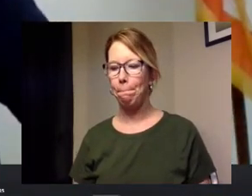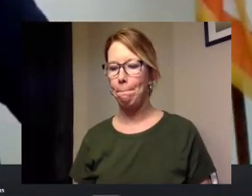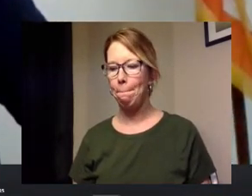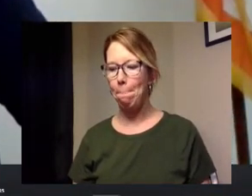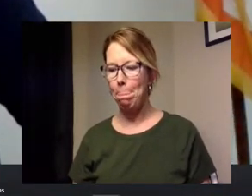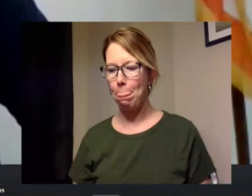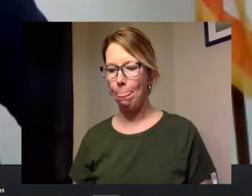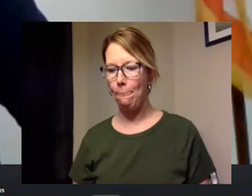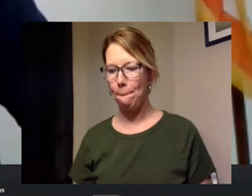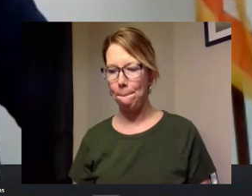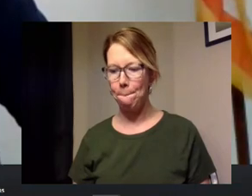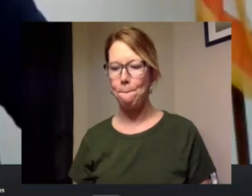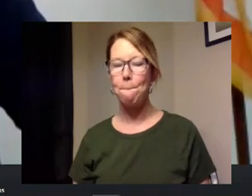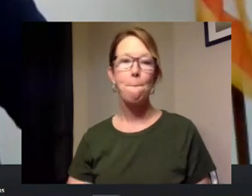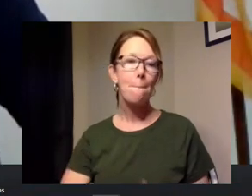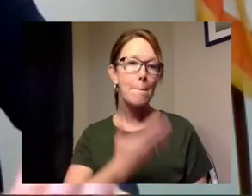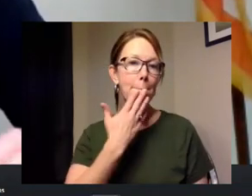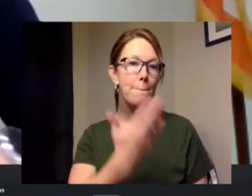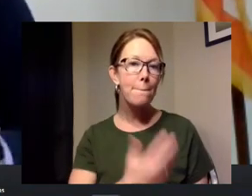thank you chief